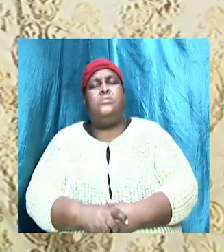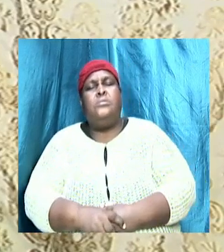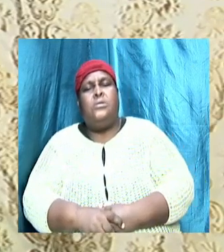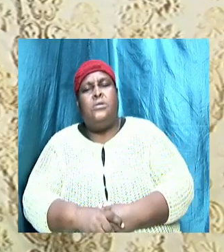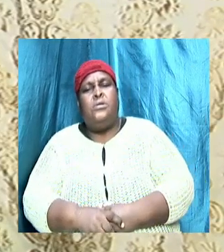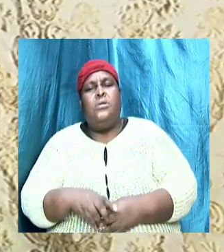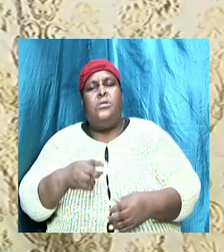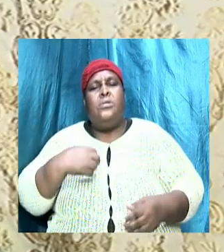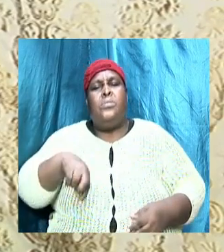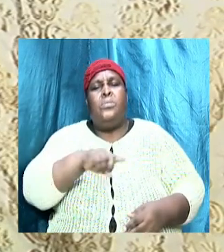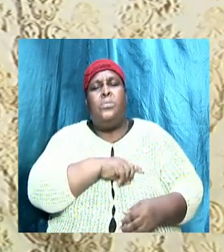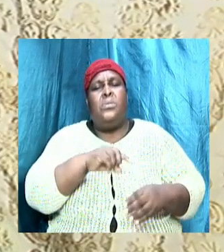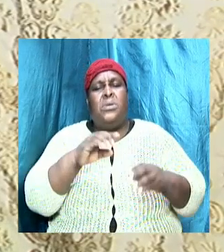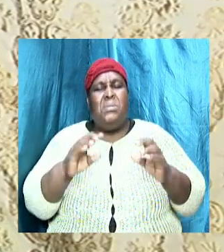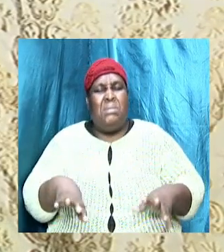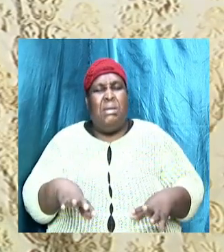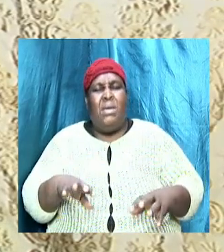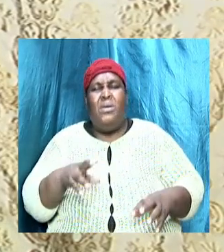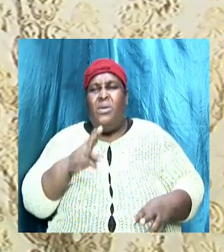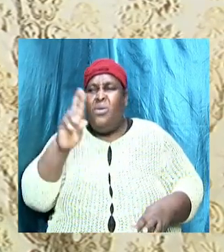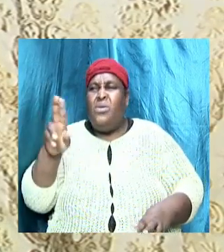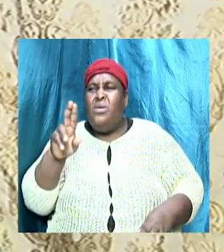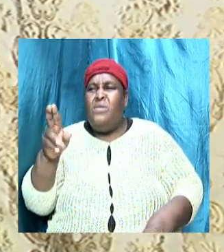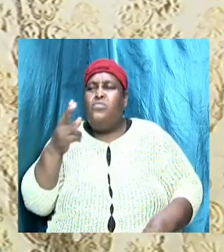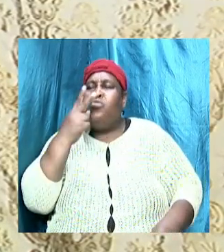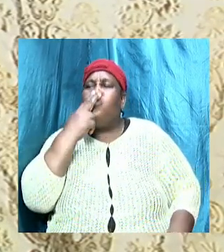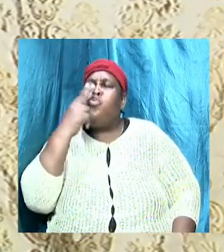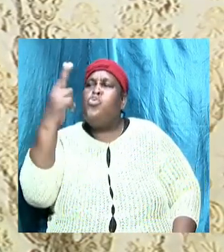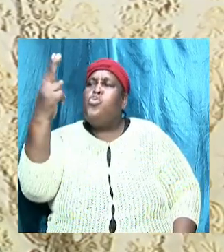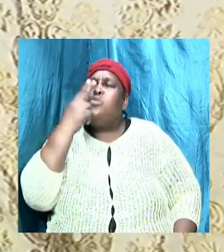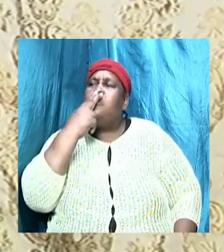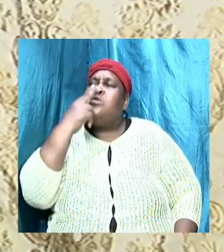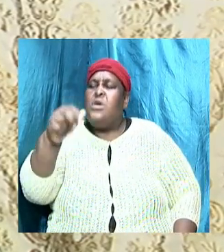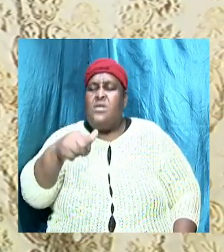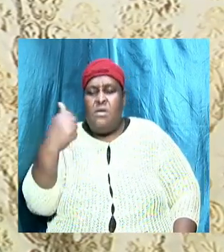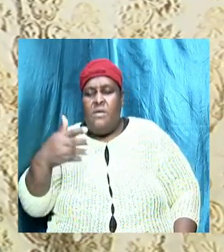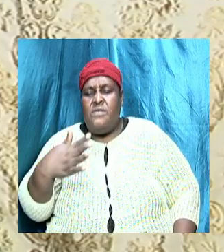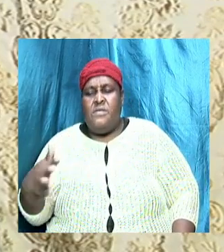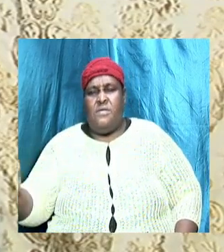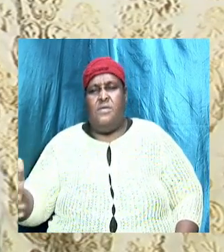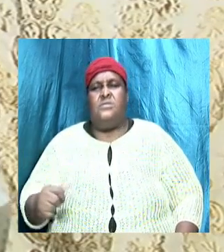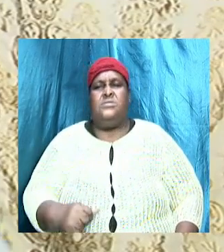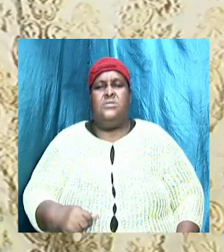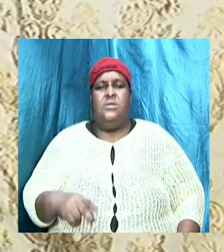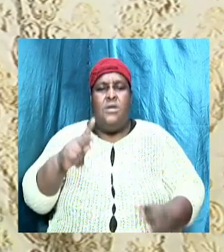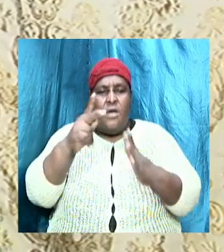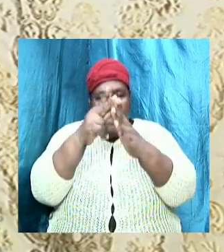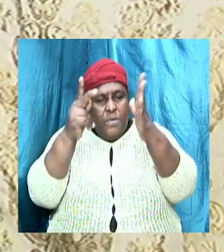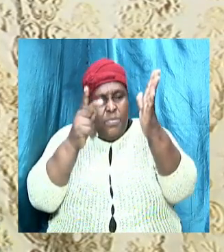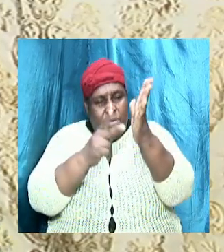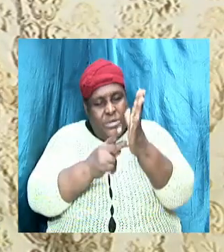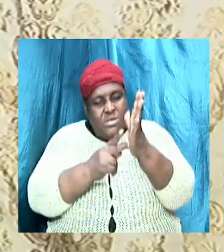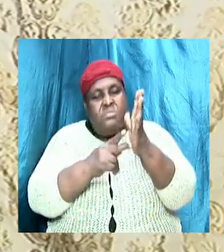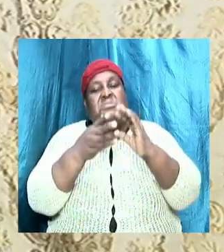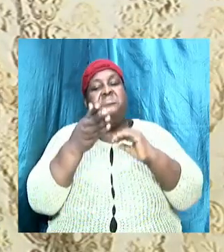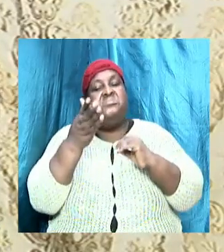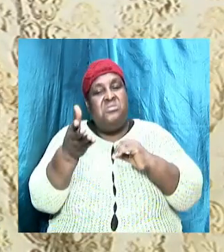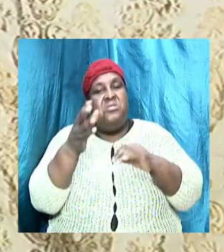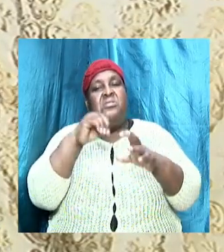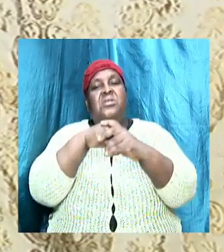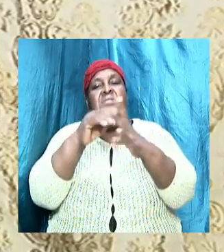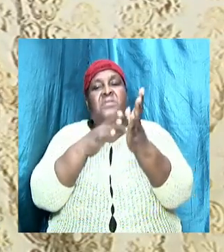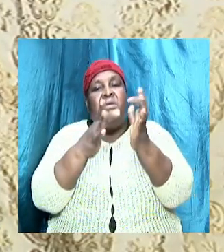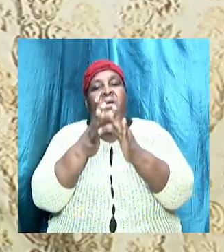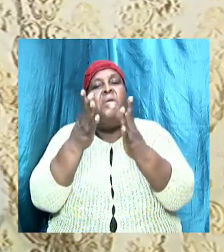So we can use it for smoking, and we can use it for other things. The principle is there. And I am saying